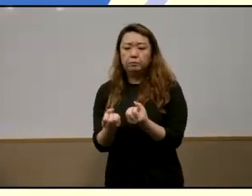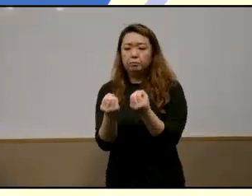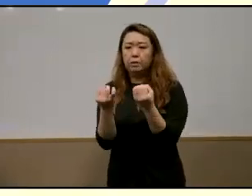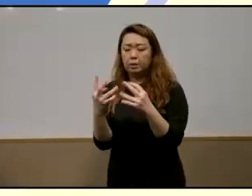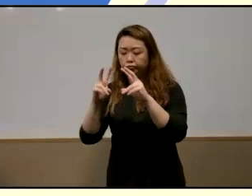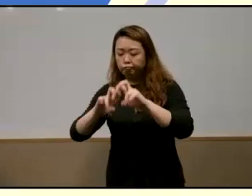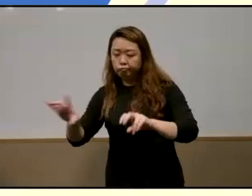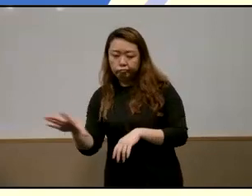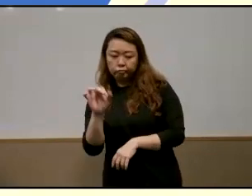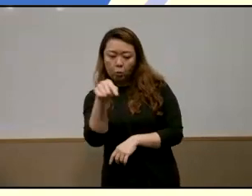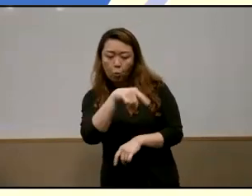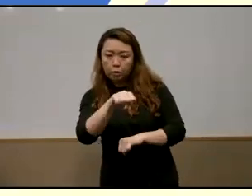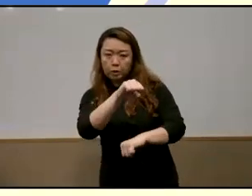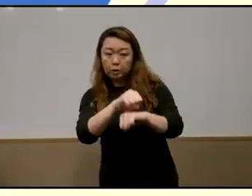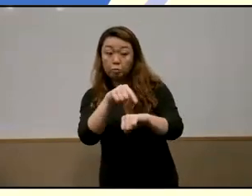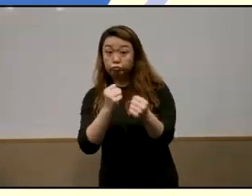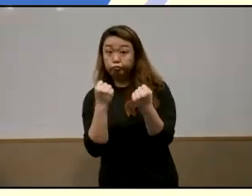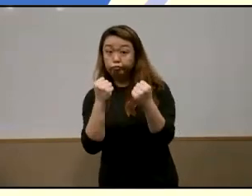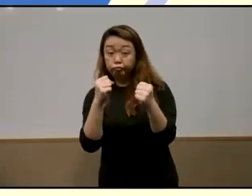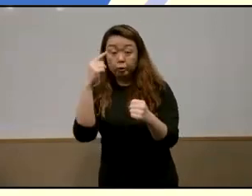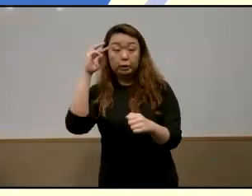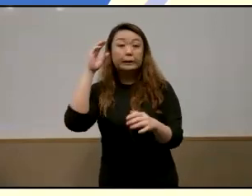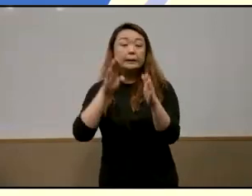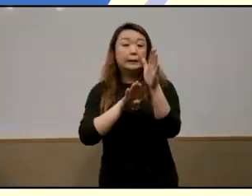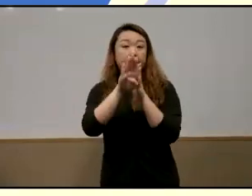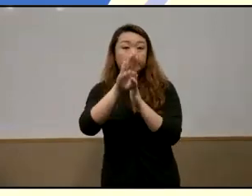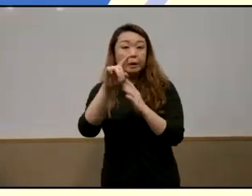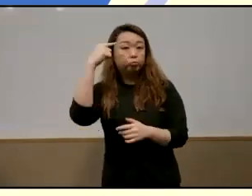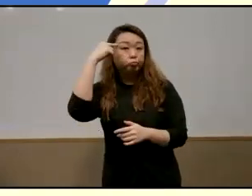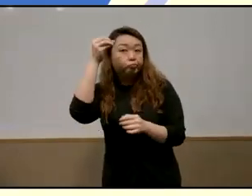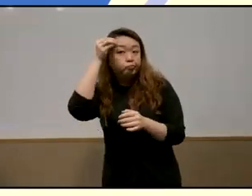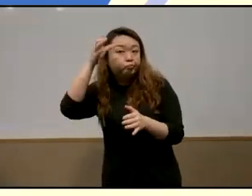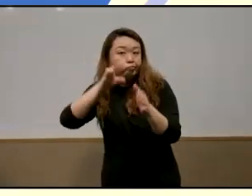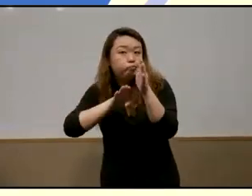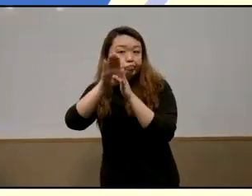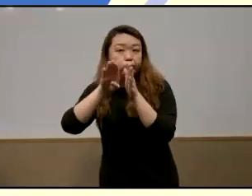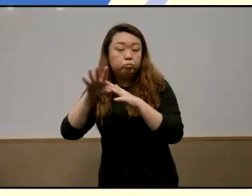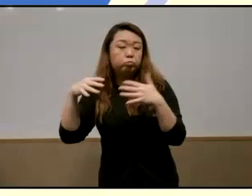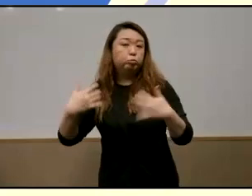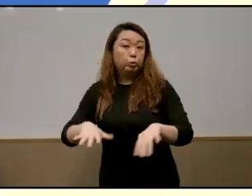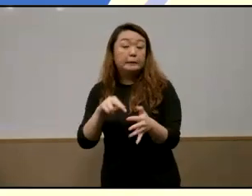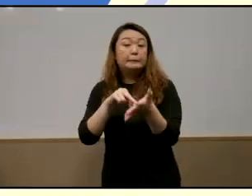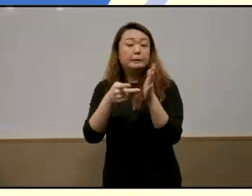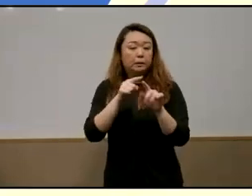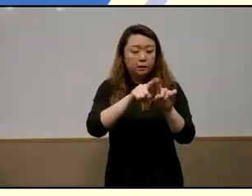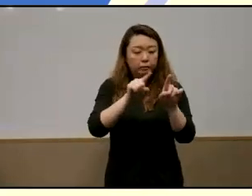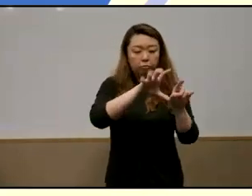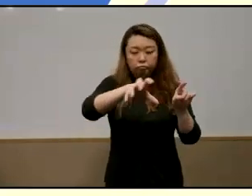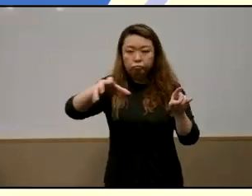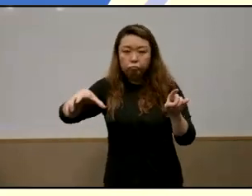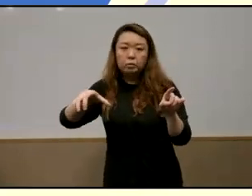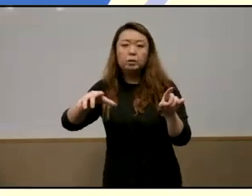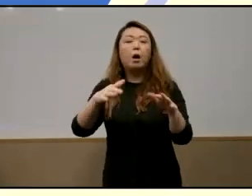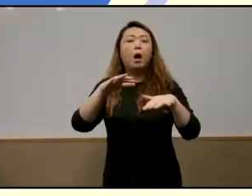as a strong developmental state which basically means that the state plays a large role across different different affairs related to the nation's